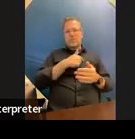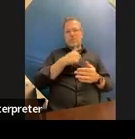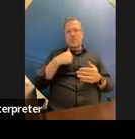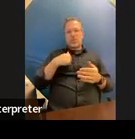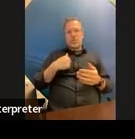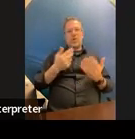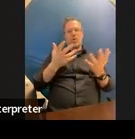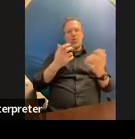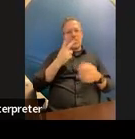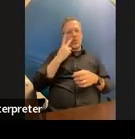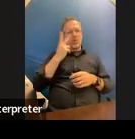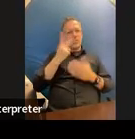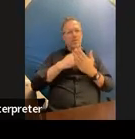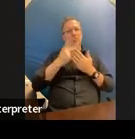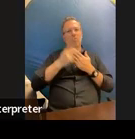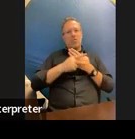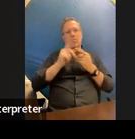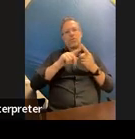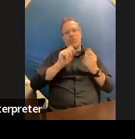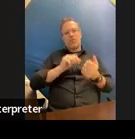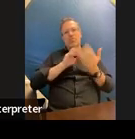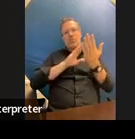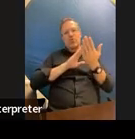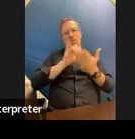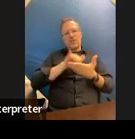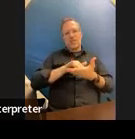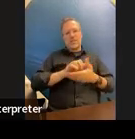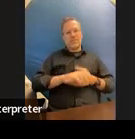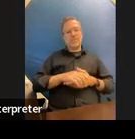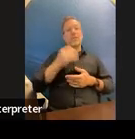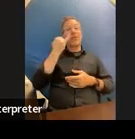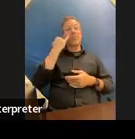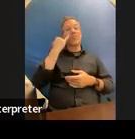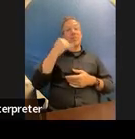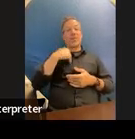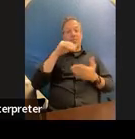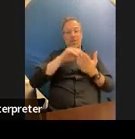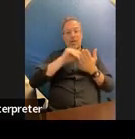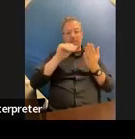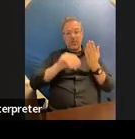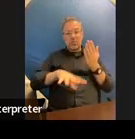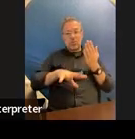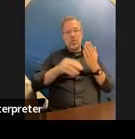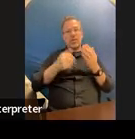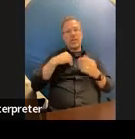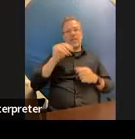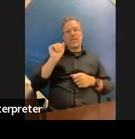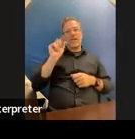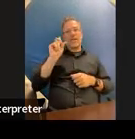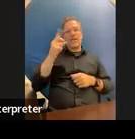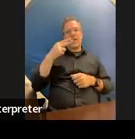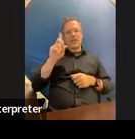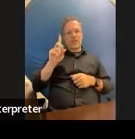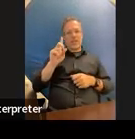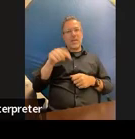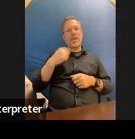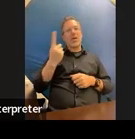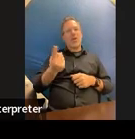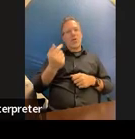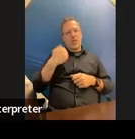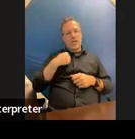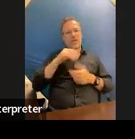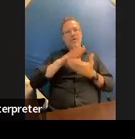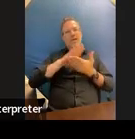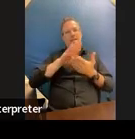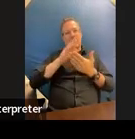see programming to address that so if you have a student with adhd and only have academic programming